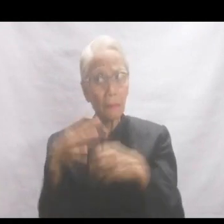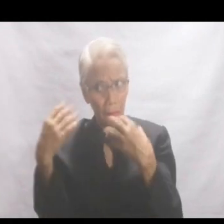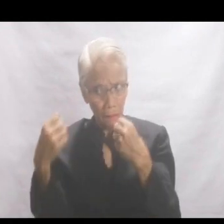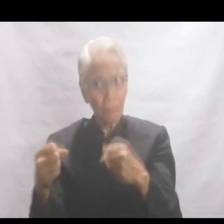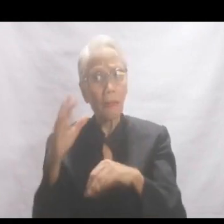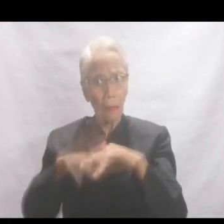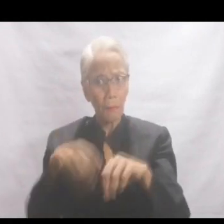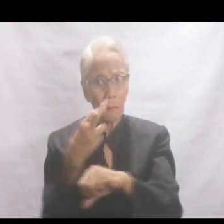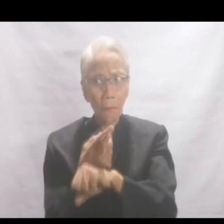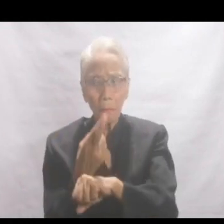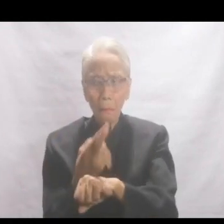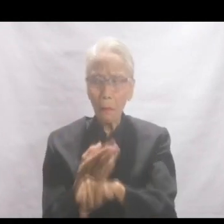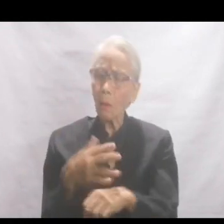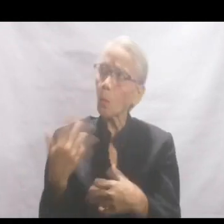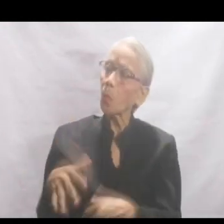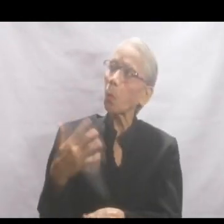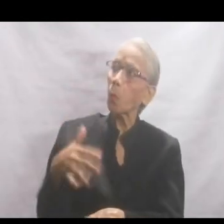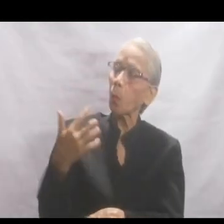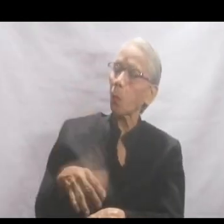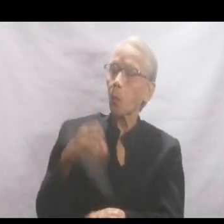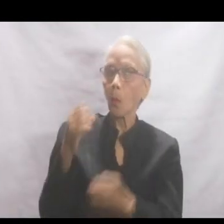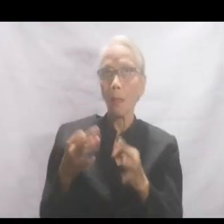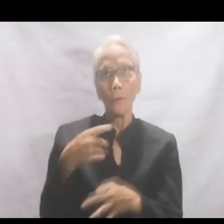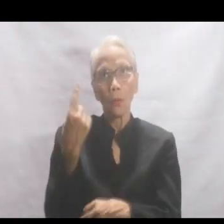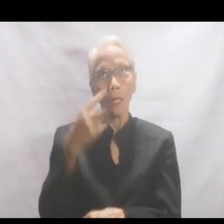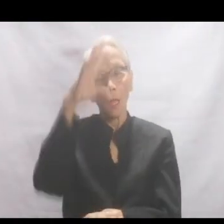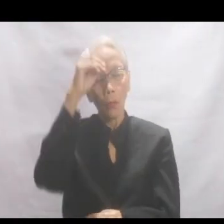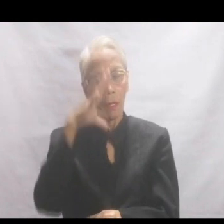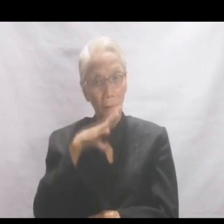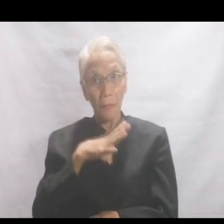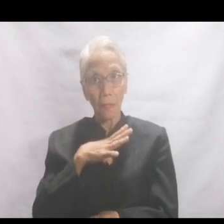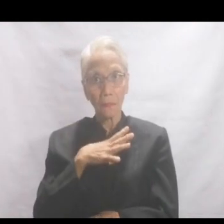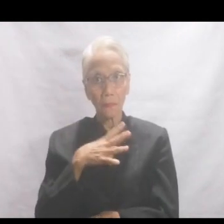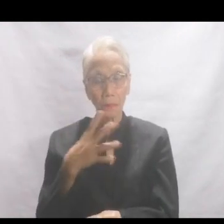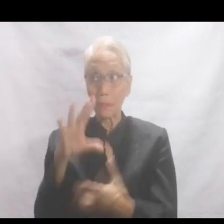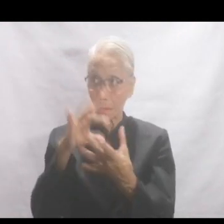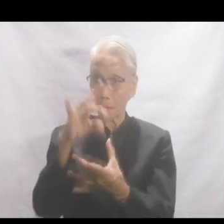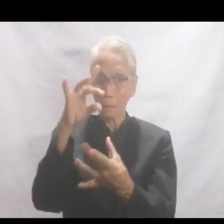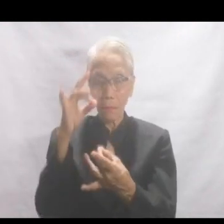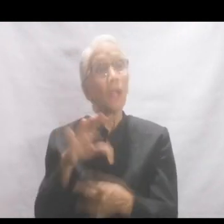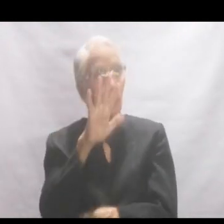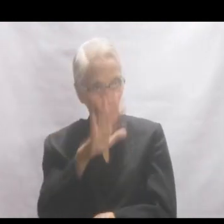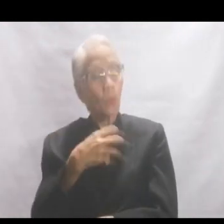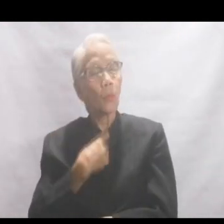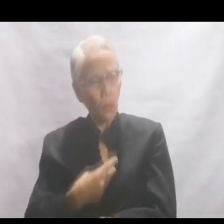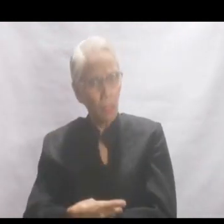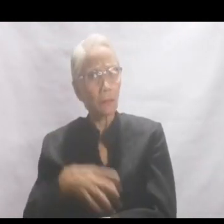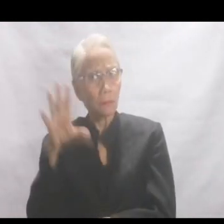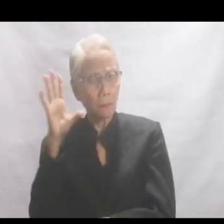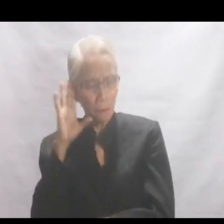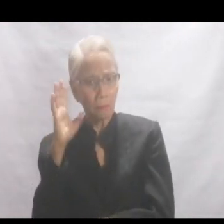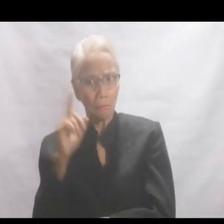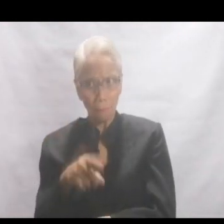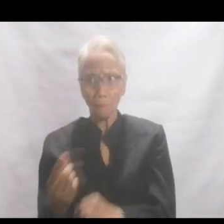rock? Oh, if I were only a man. And the mountain spirit answered, Your wish is heard. A